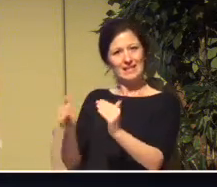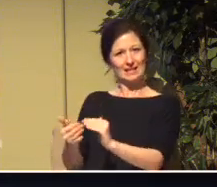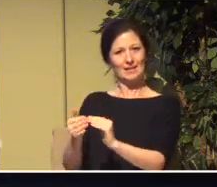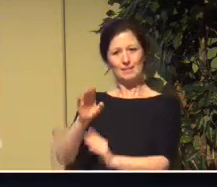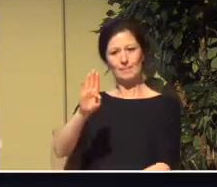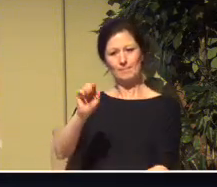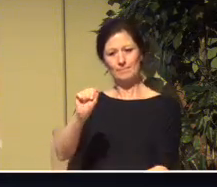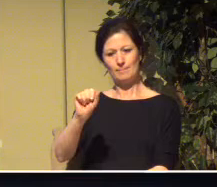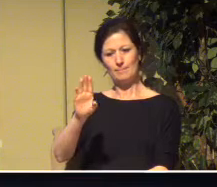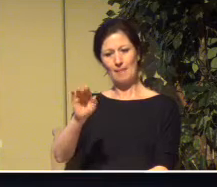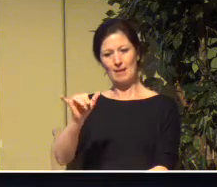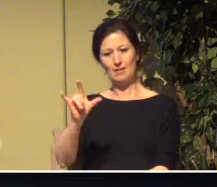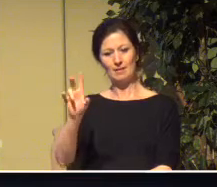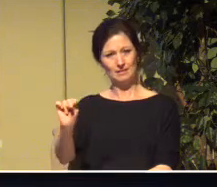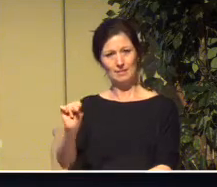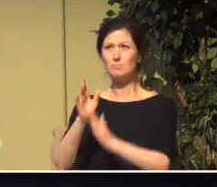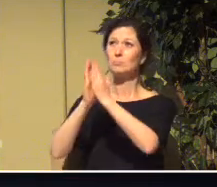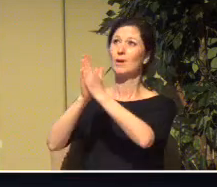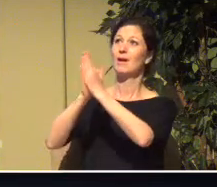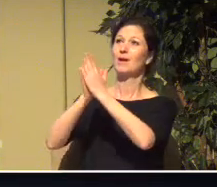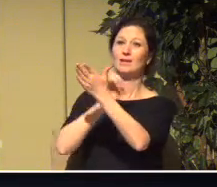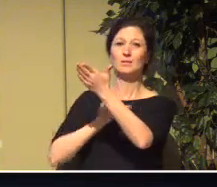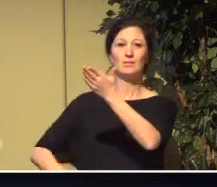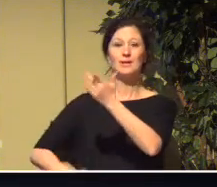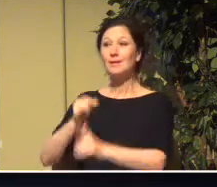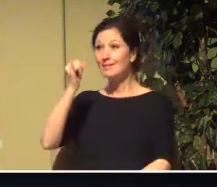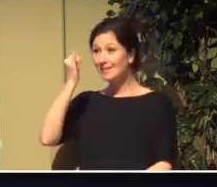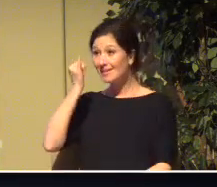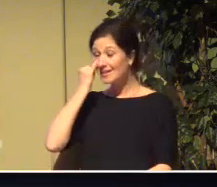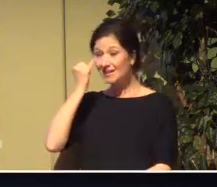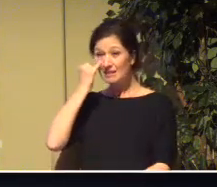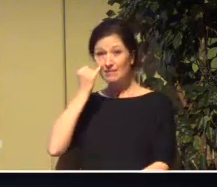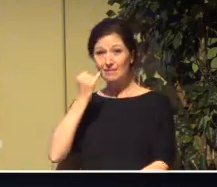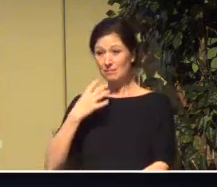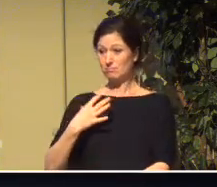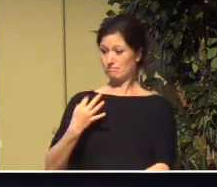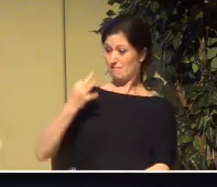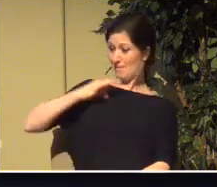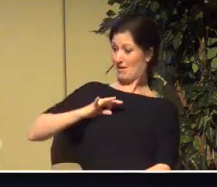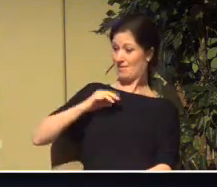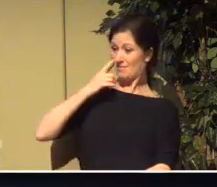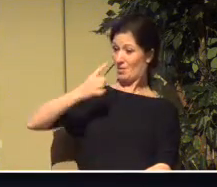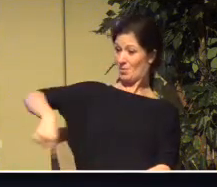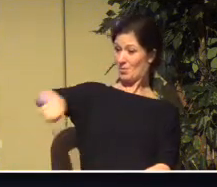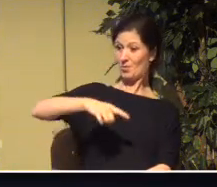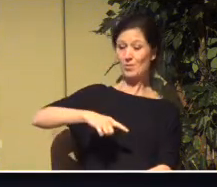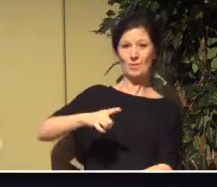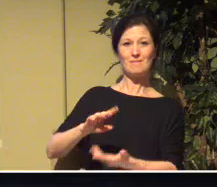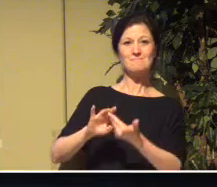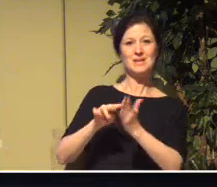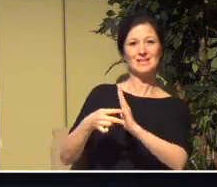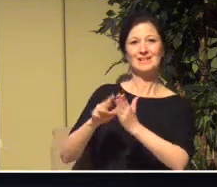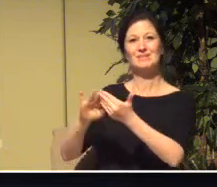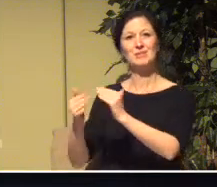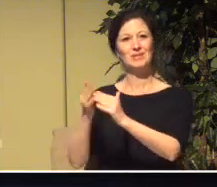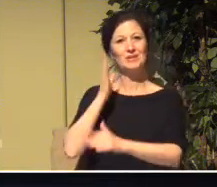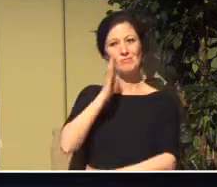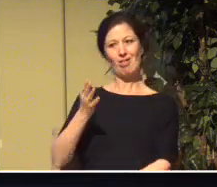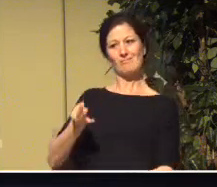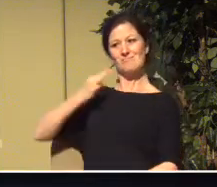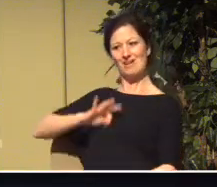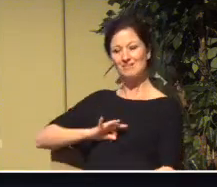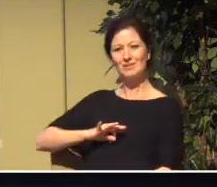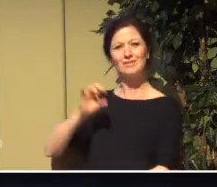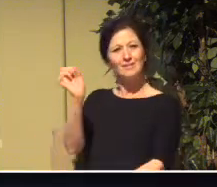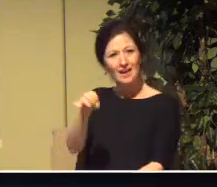Pray to the Lord for it, because if it prospers, you too will prosper. Yes, this is what the Lord Almighty,